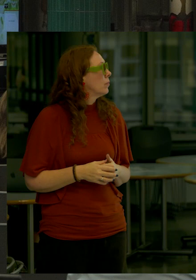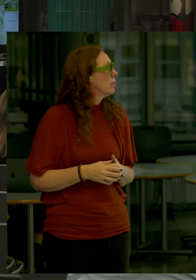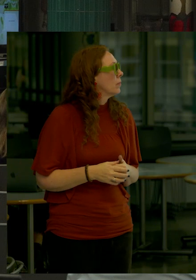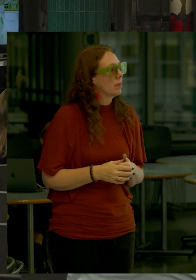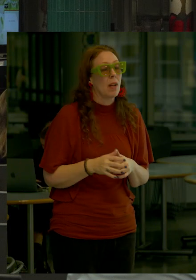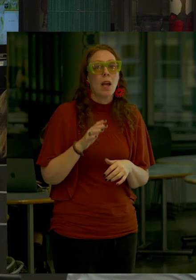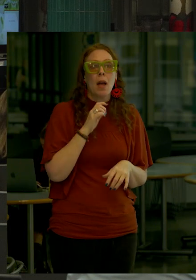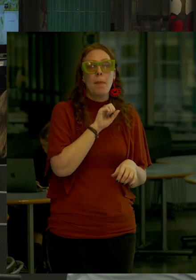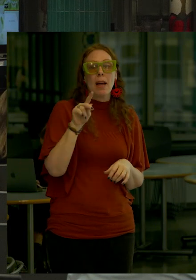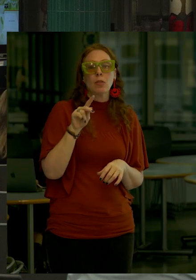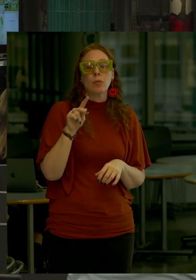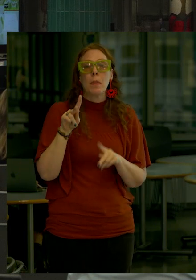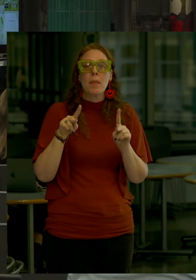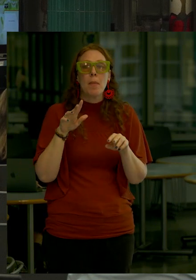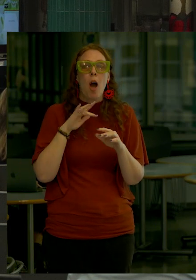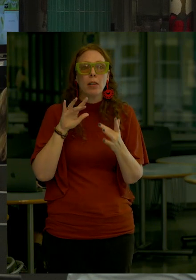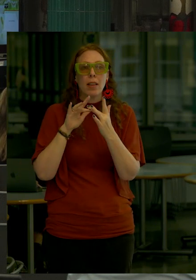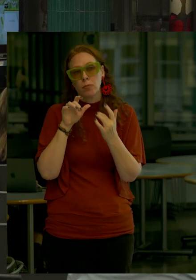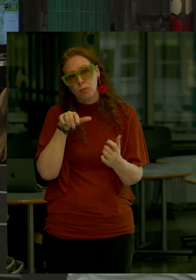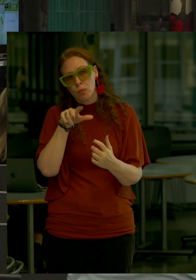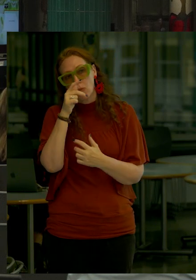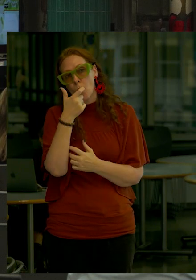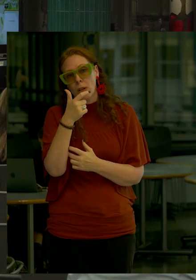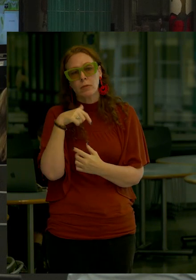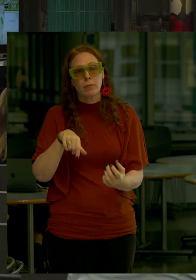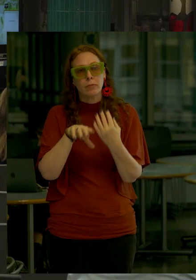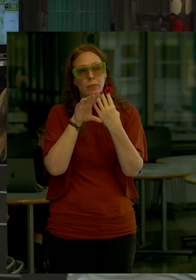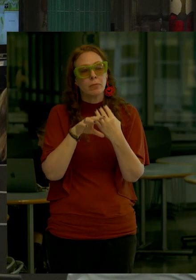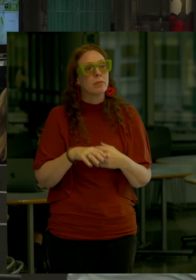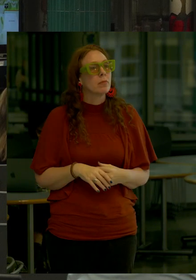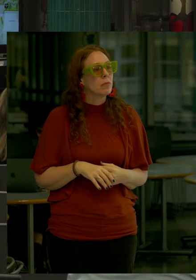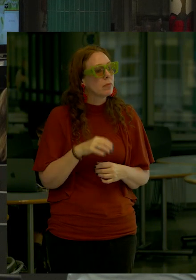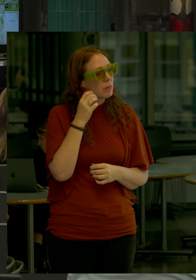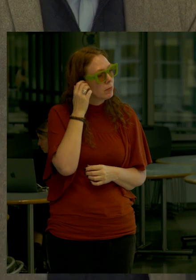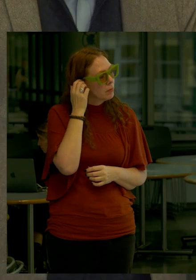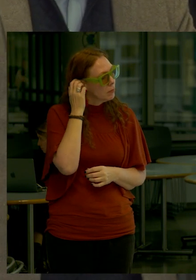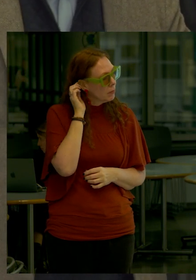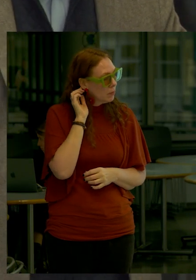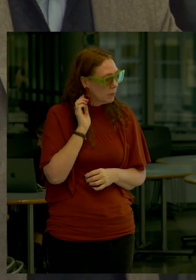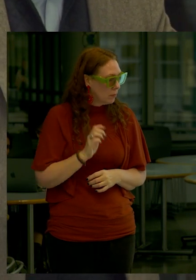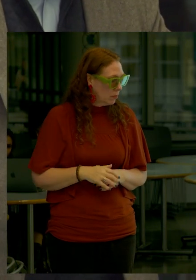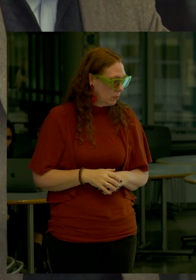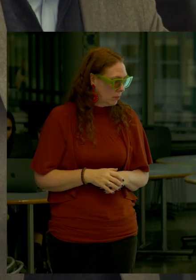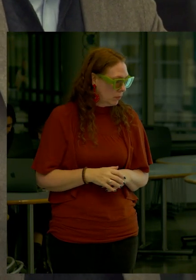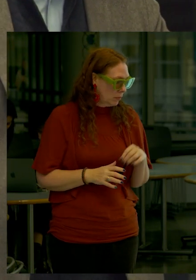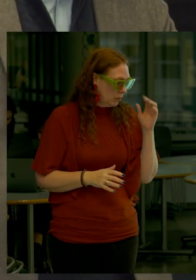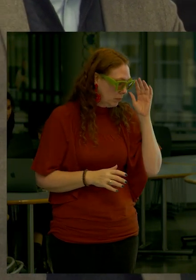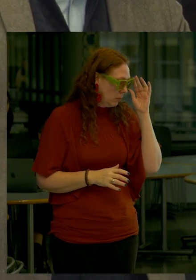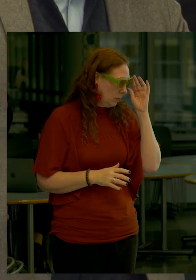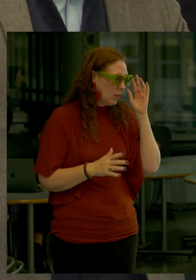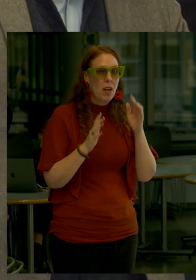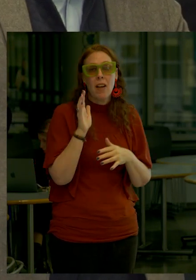online I want to make sure that we're hearing from the folks who are live streaming And we're probably going to take